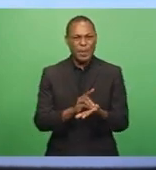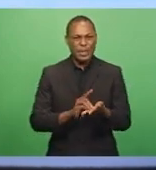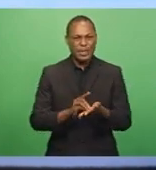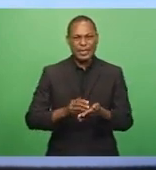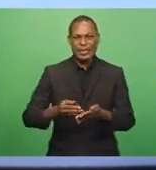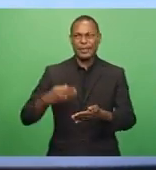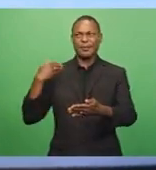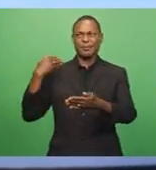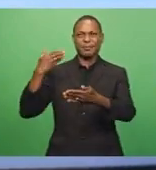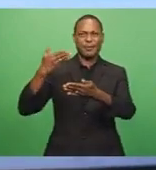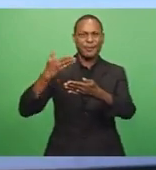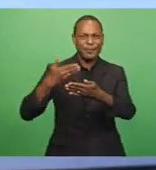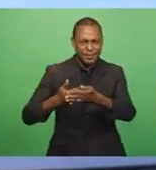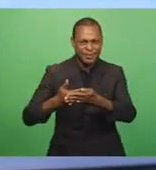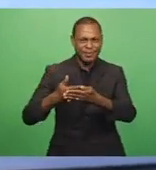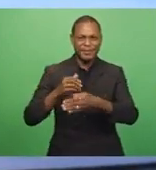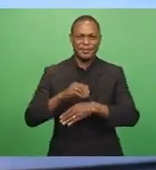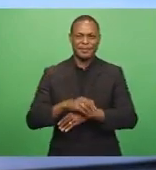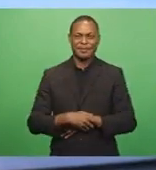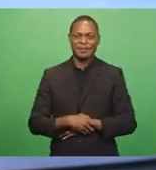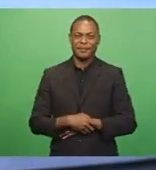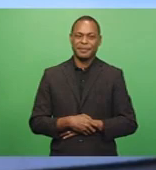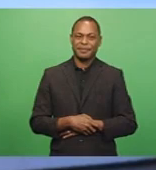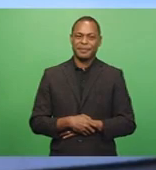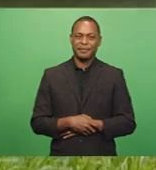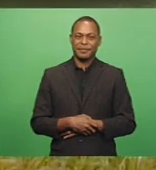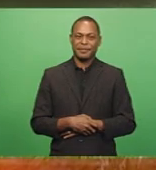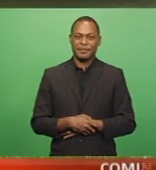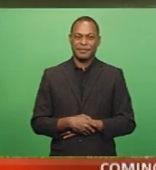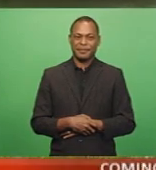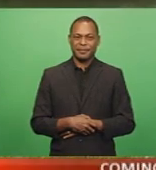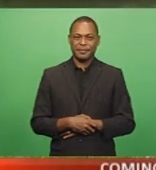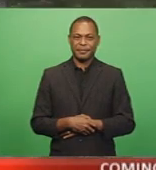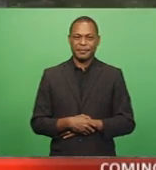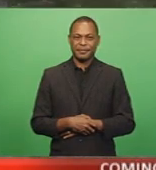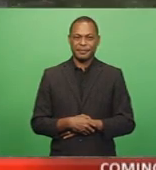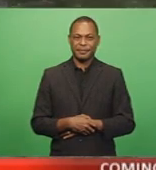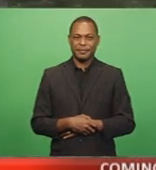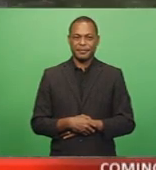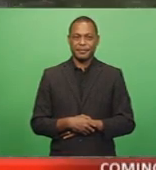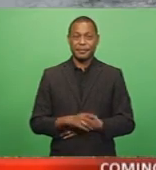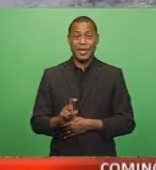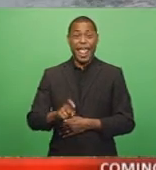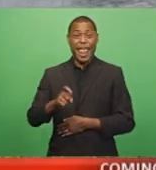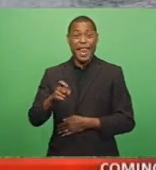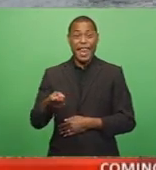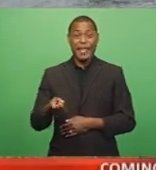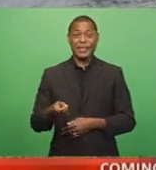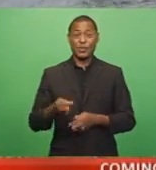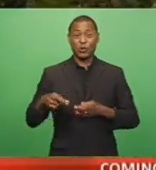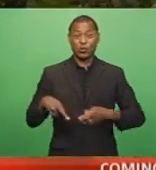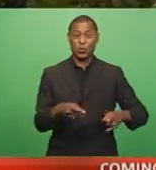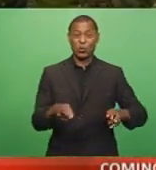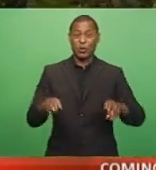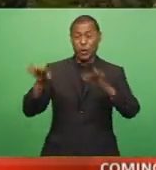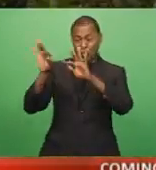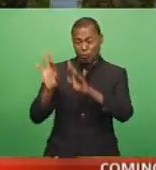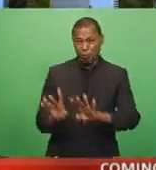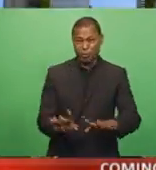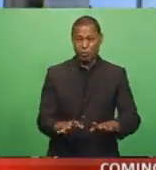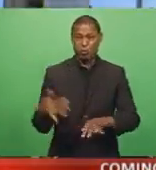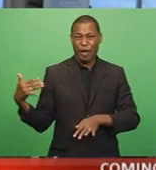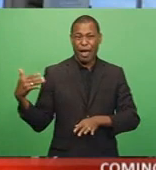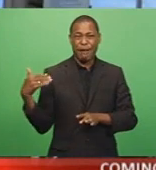Chosay Nanunga, FBC News. Up ahead, river erosion affects village.